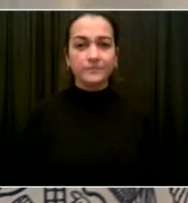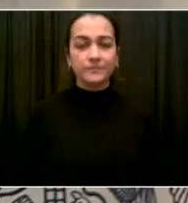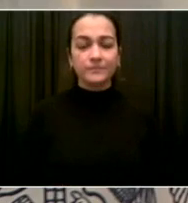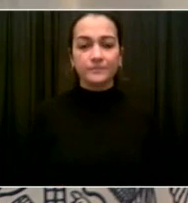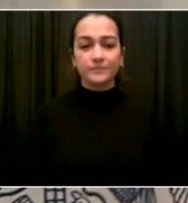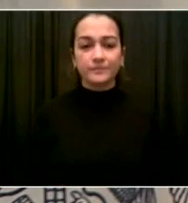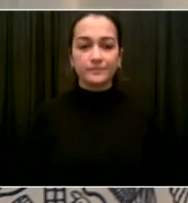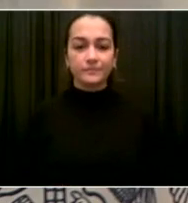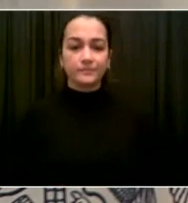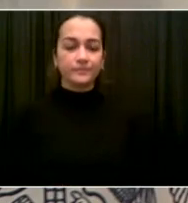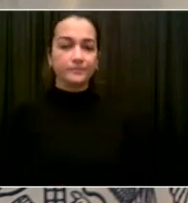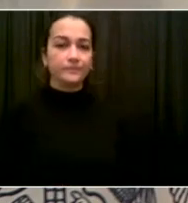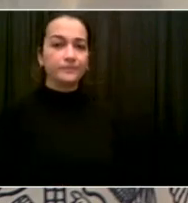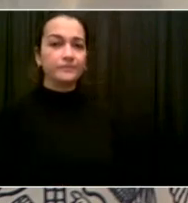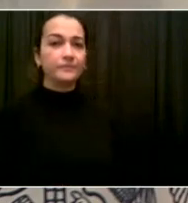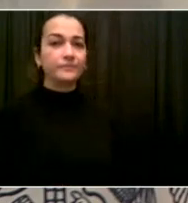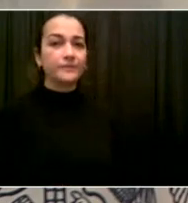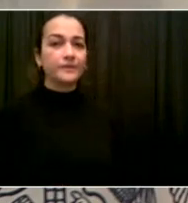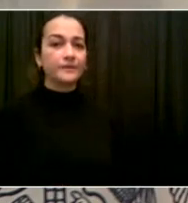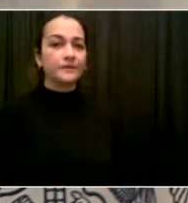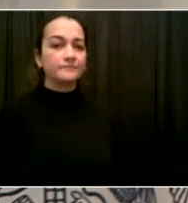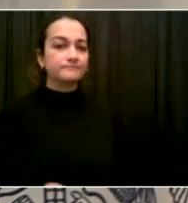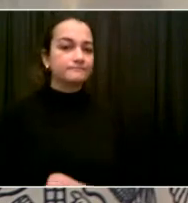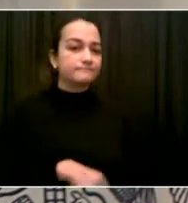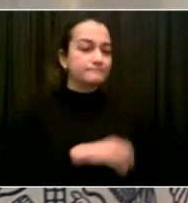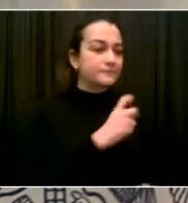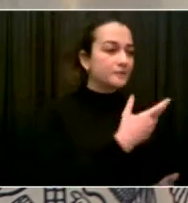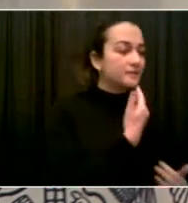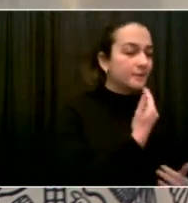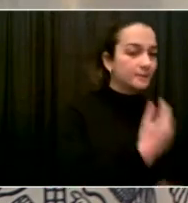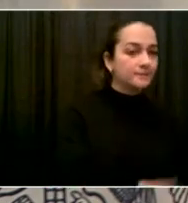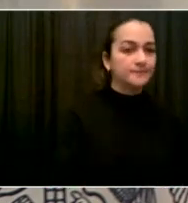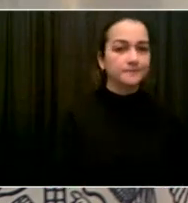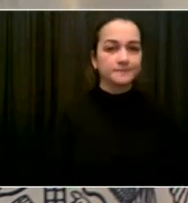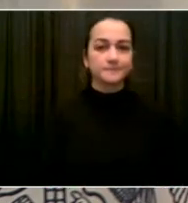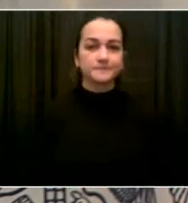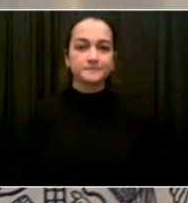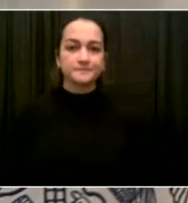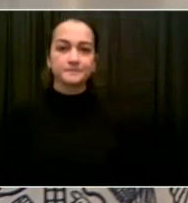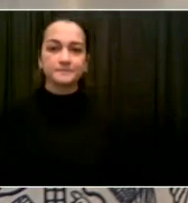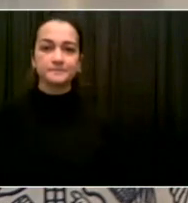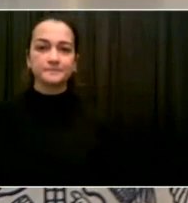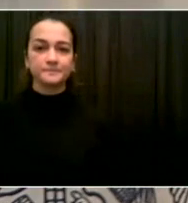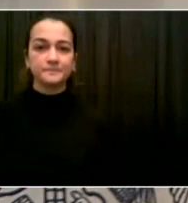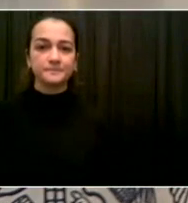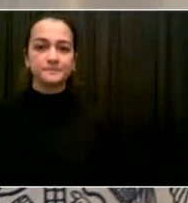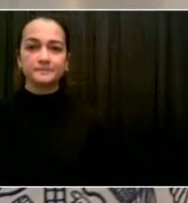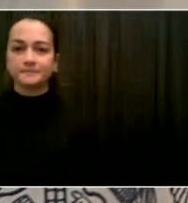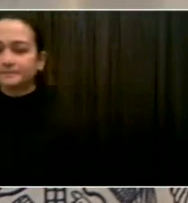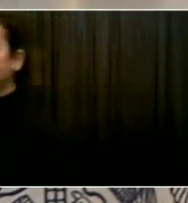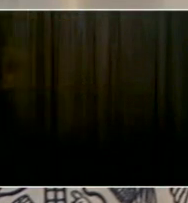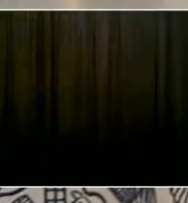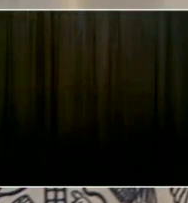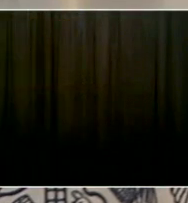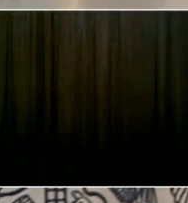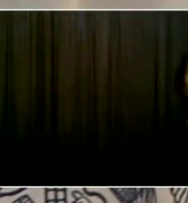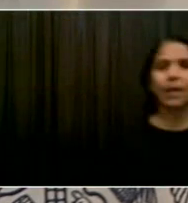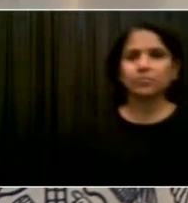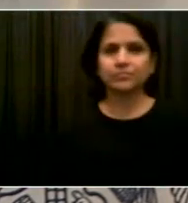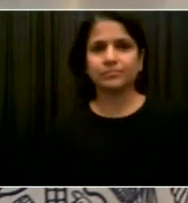Okay, thank you. And Mr. Mayor, I know you just talked about, you're in discussions about New Year's Eve.